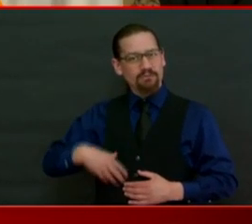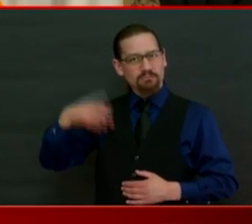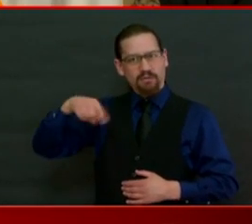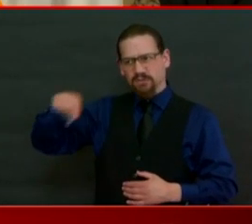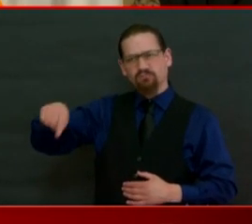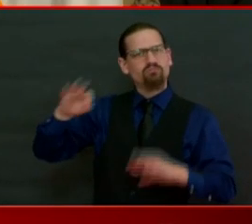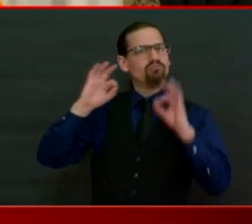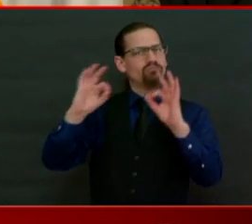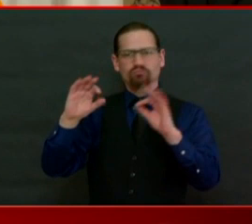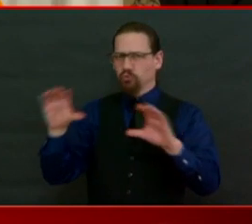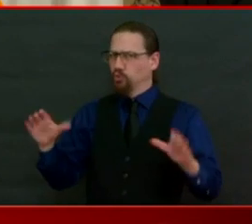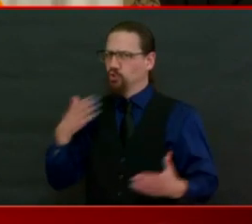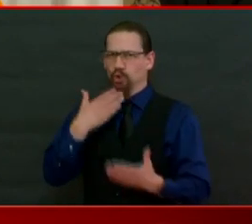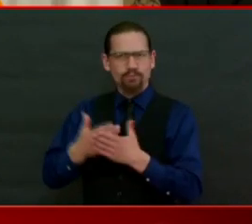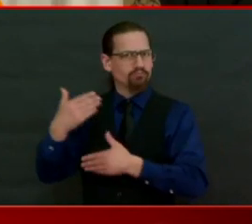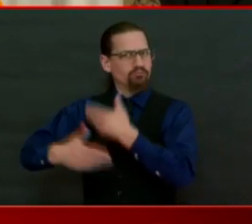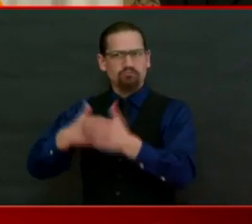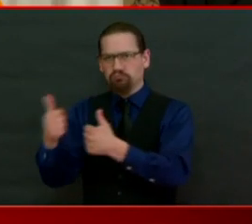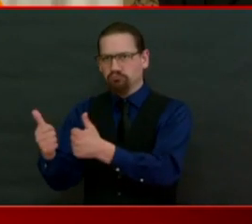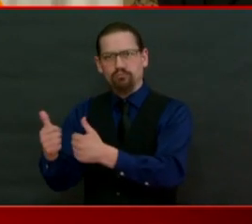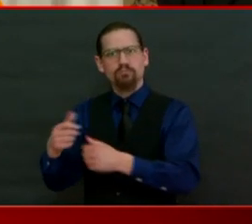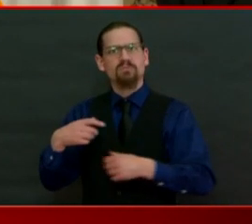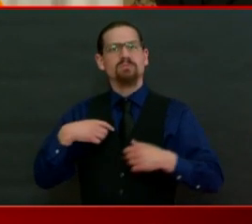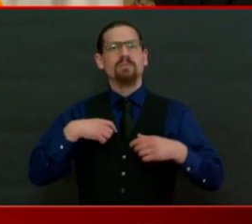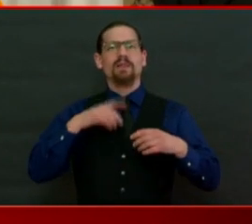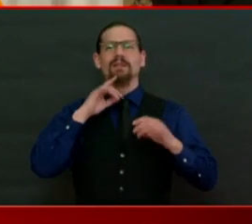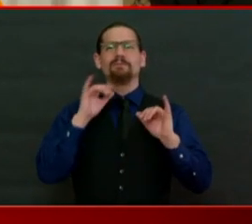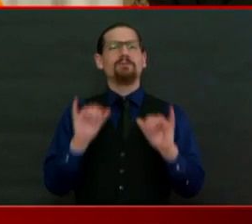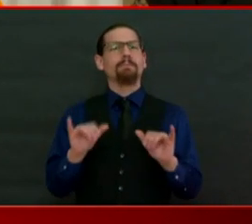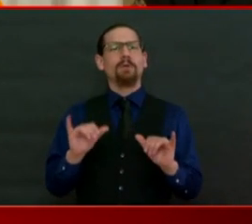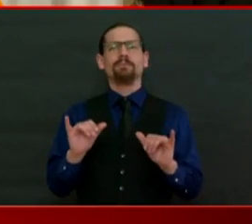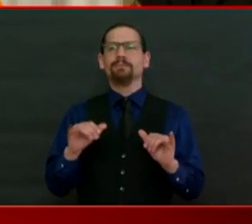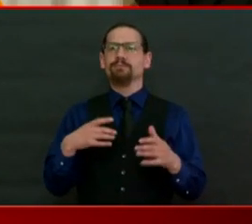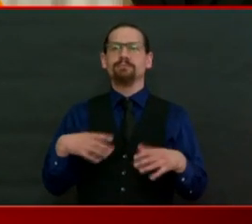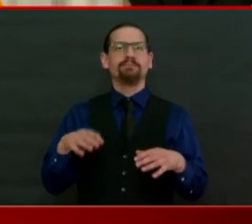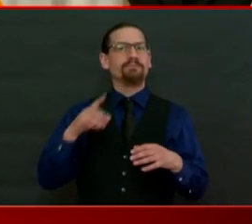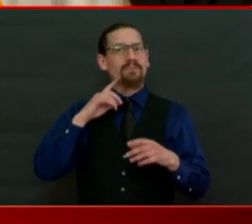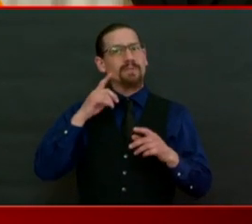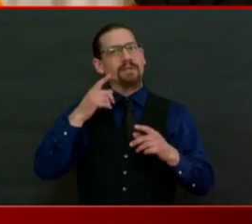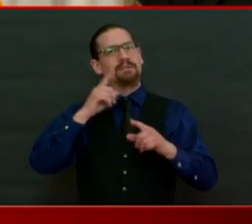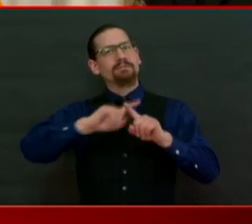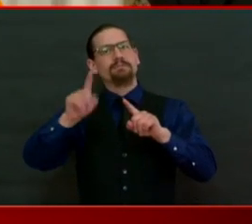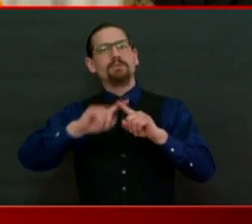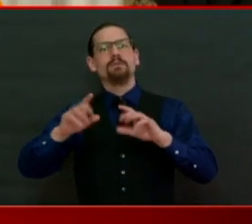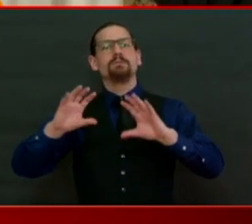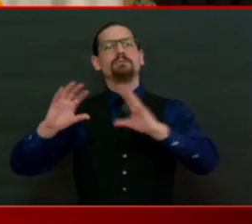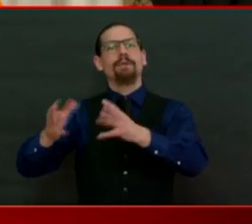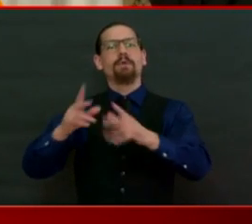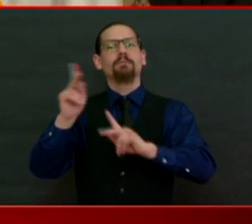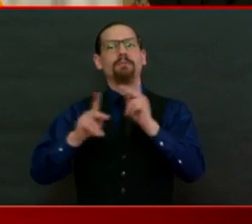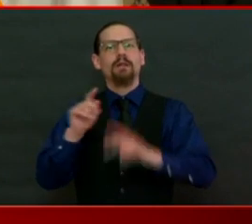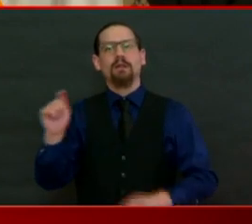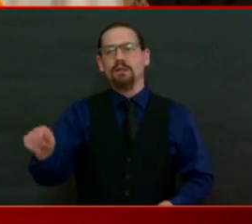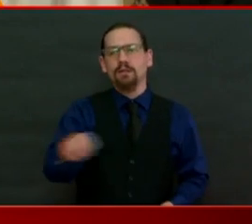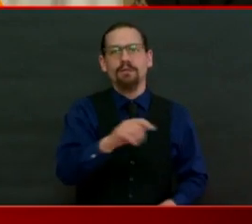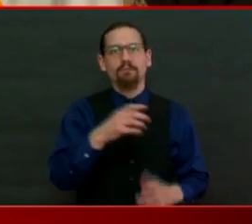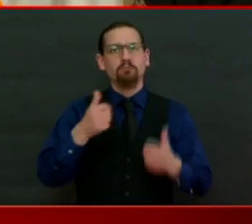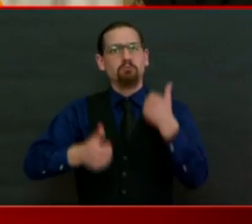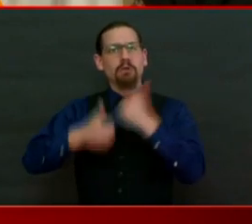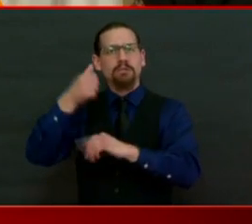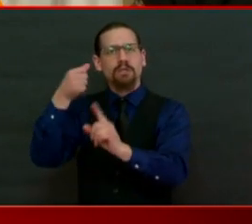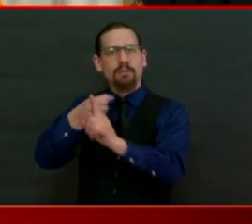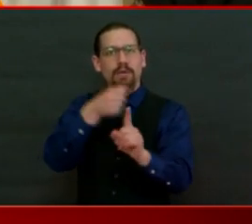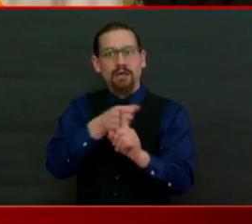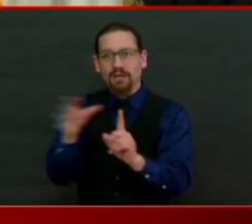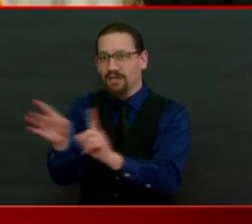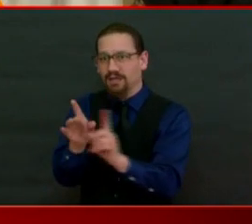said at the beginning, which is vulnerable populations, non-English-speaking populations, we really have to keep